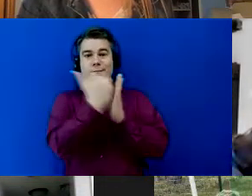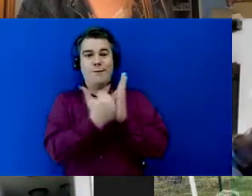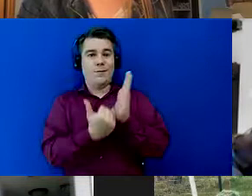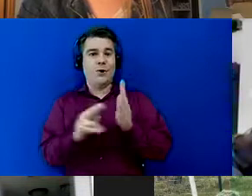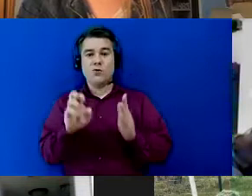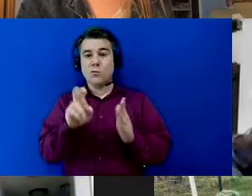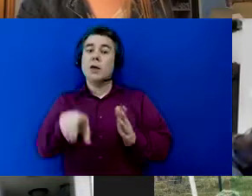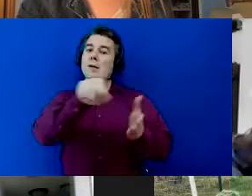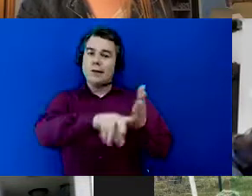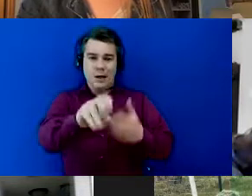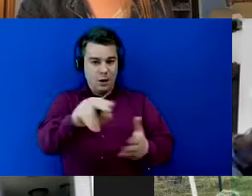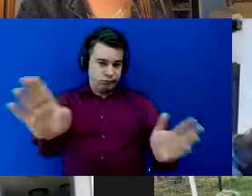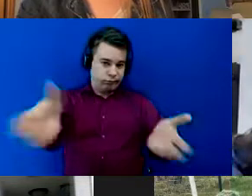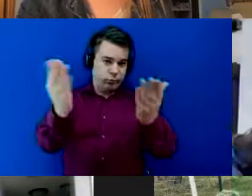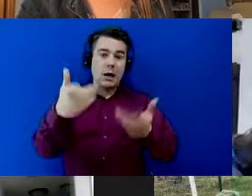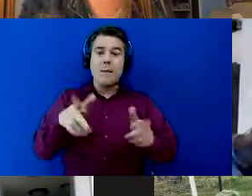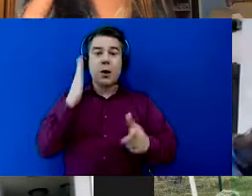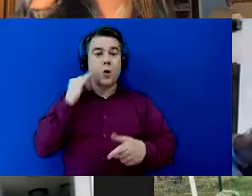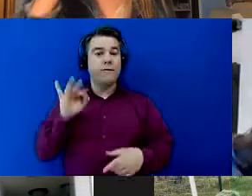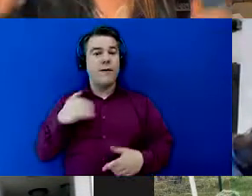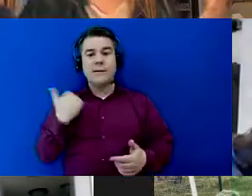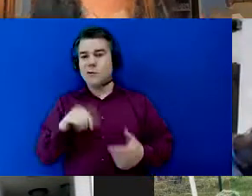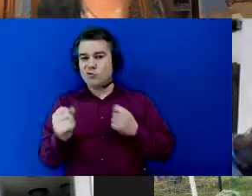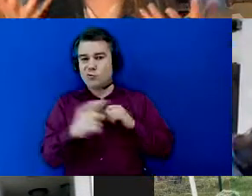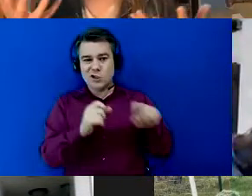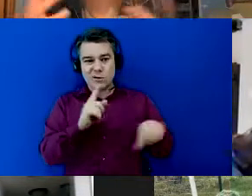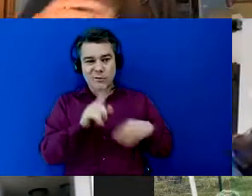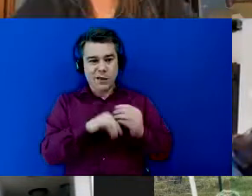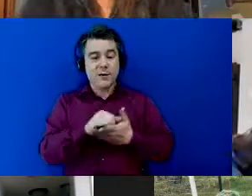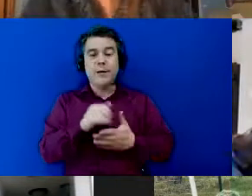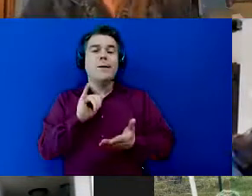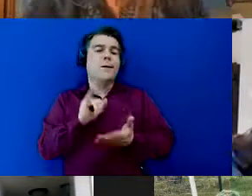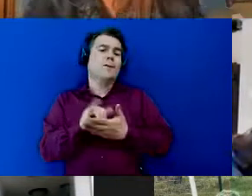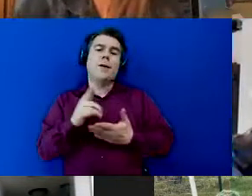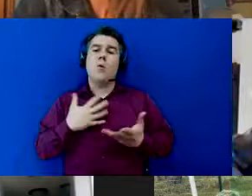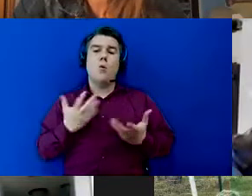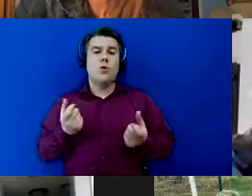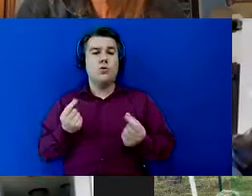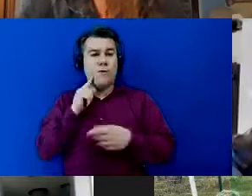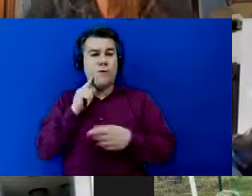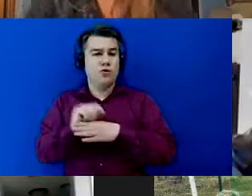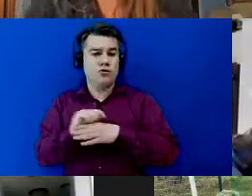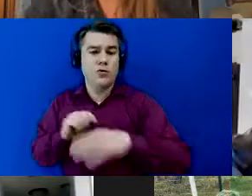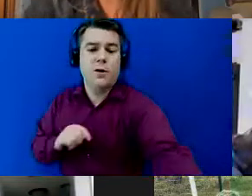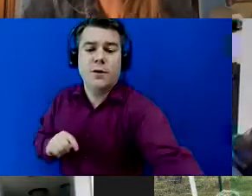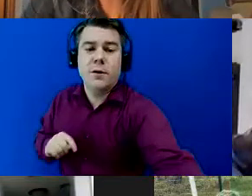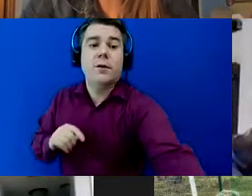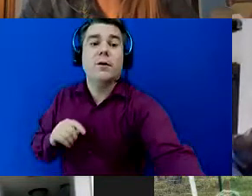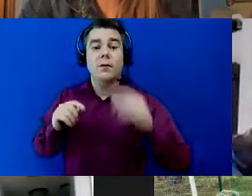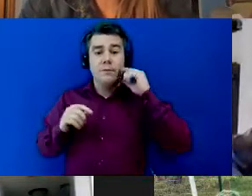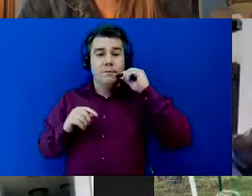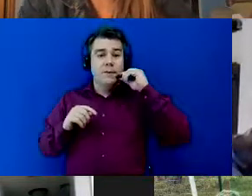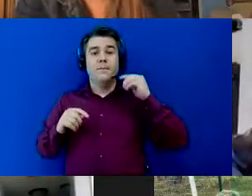out um let me know if you have any questions on that that's pretty much all i wanted to do for our training so yeah let's just chat